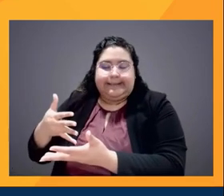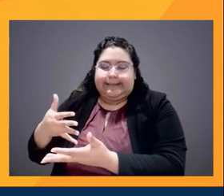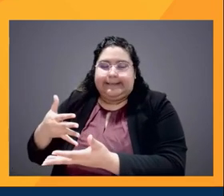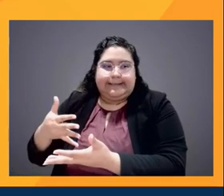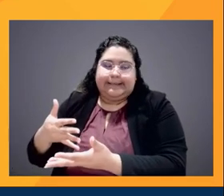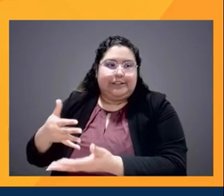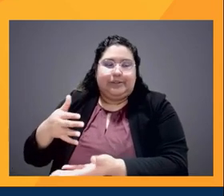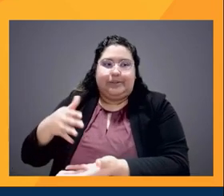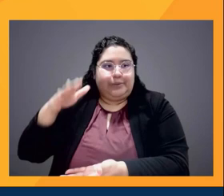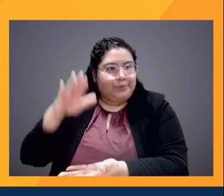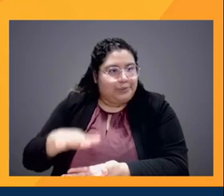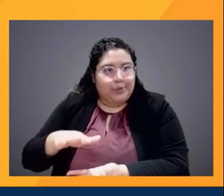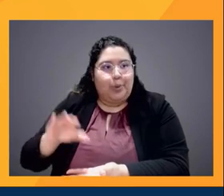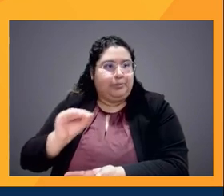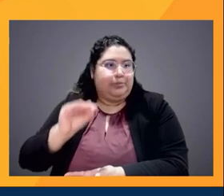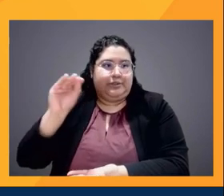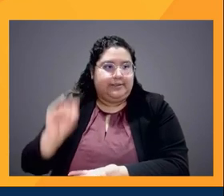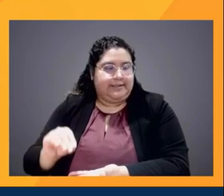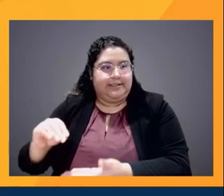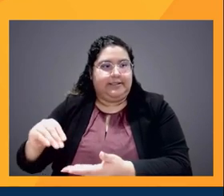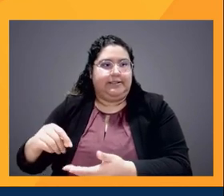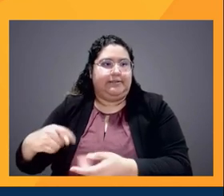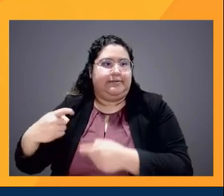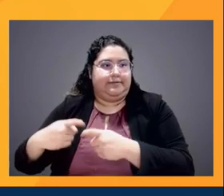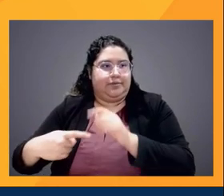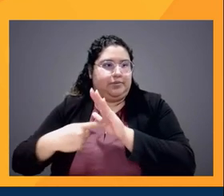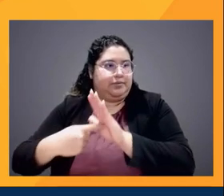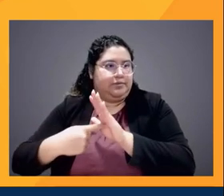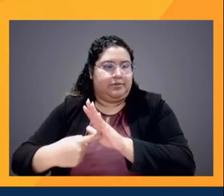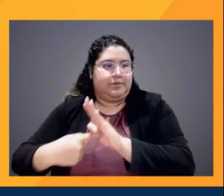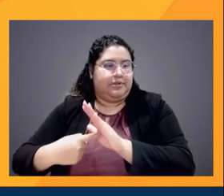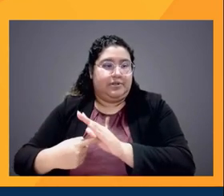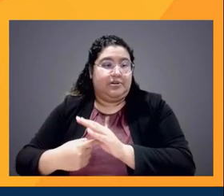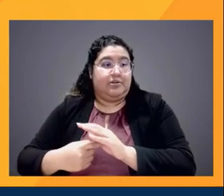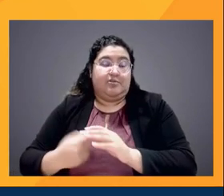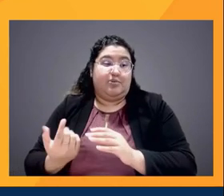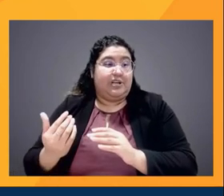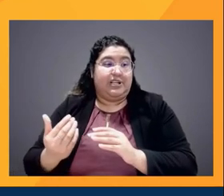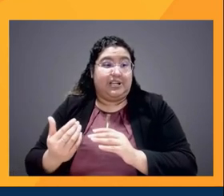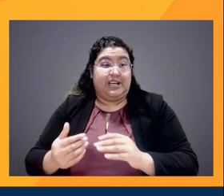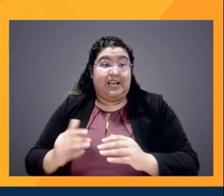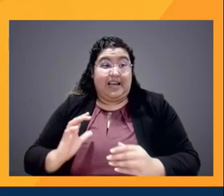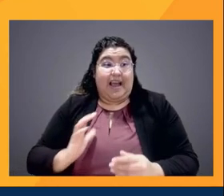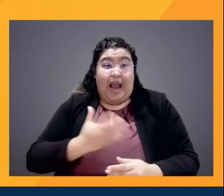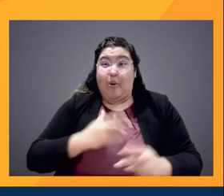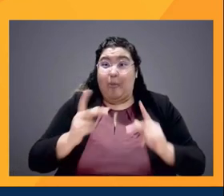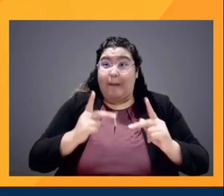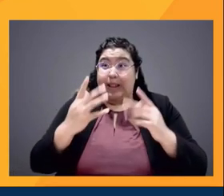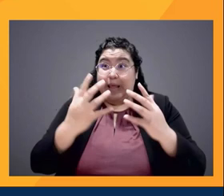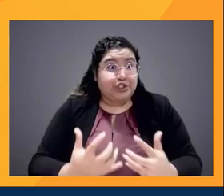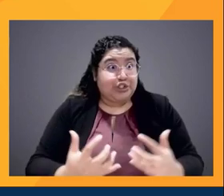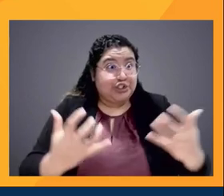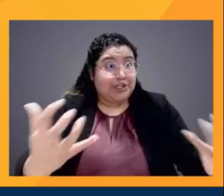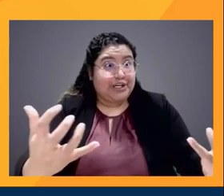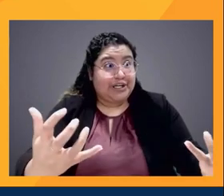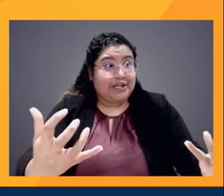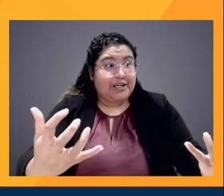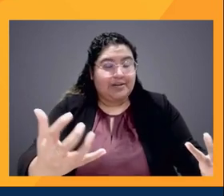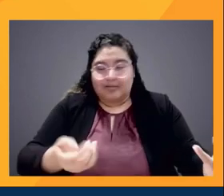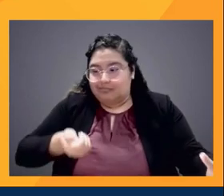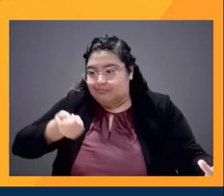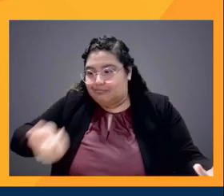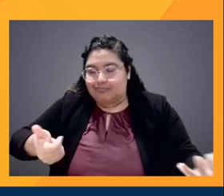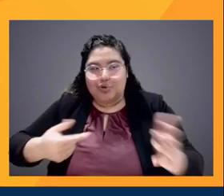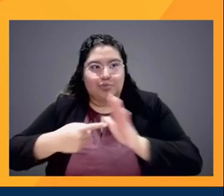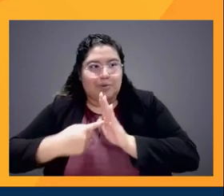number, low percentage that's disproportionate to our population numbers. And so there's definitely a